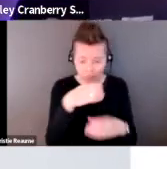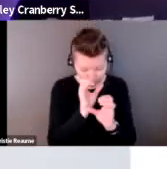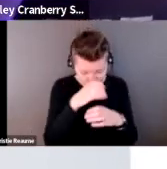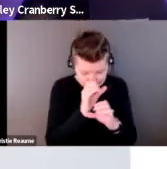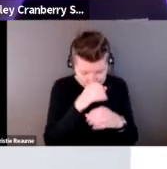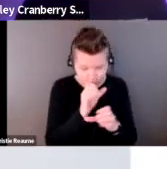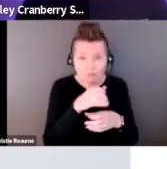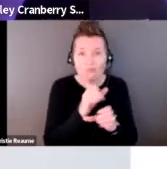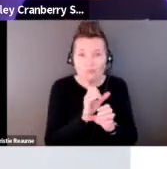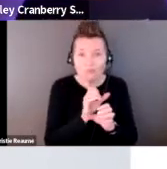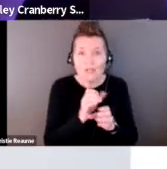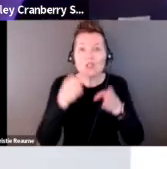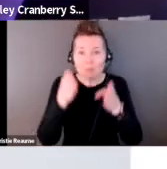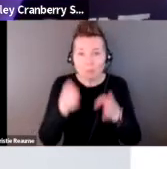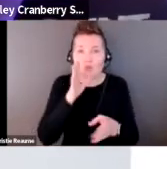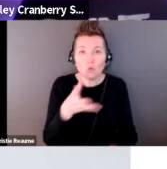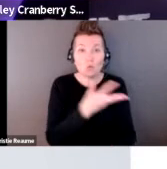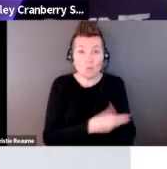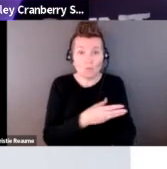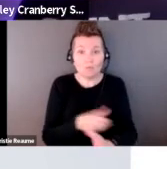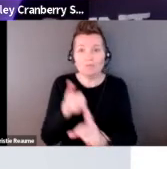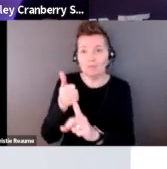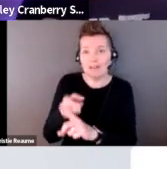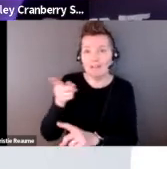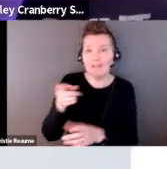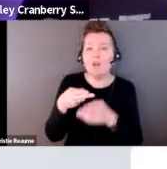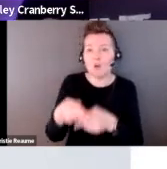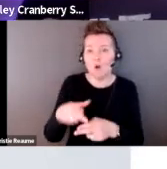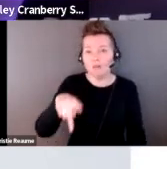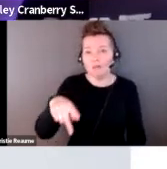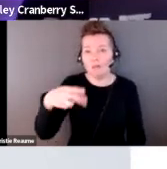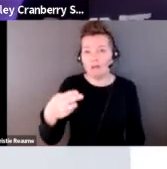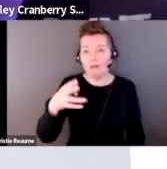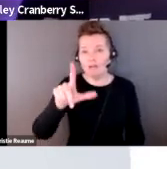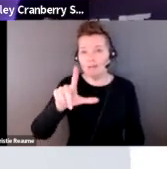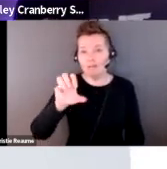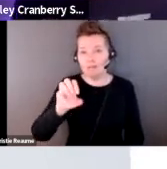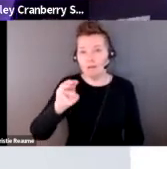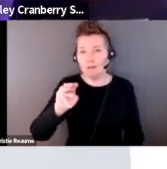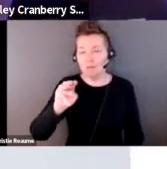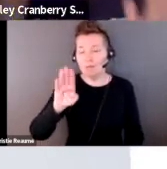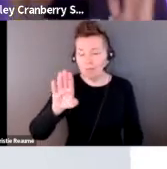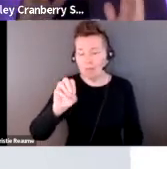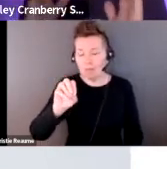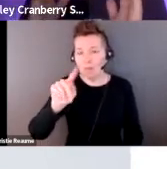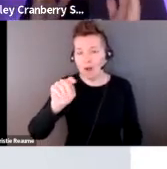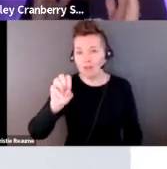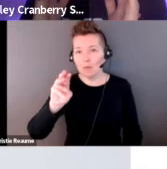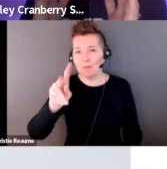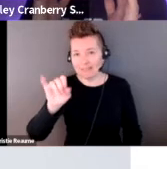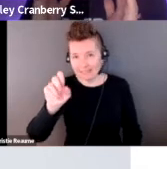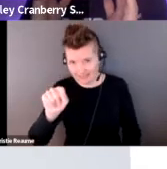phlebotomist is someone who draws blood. So this piece is a white